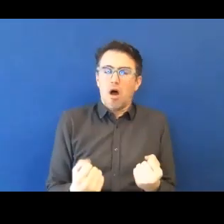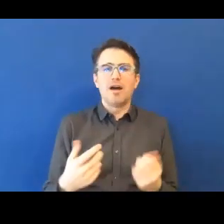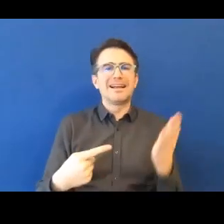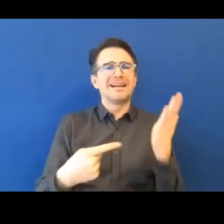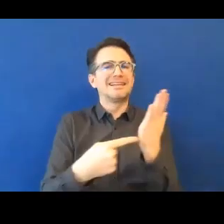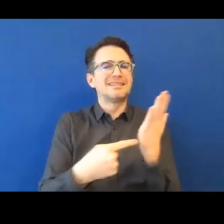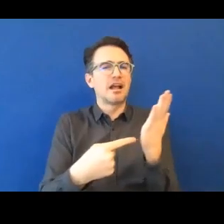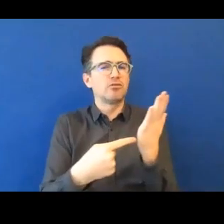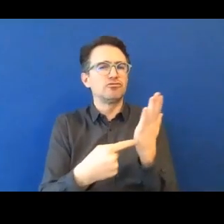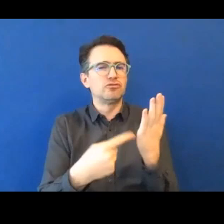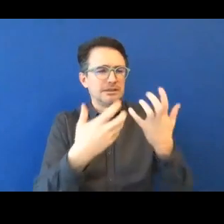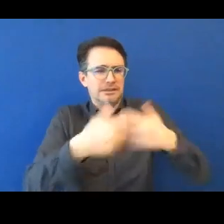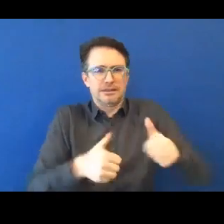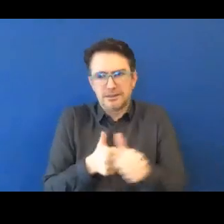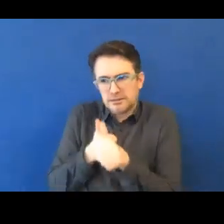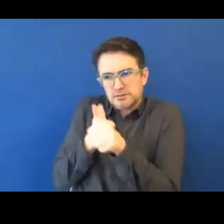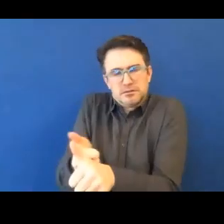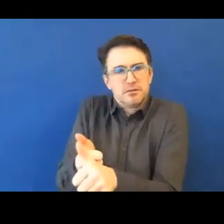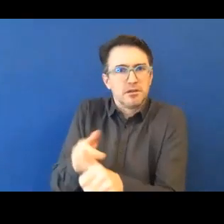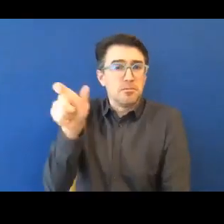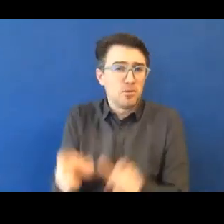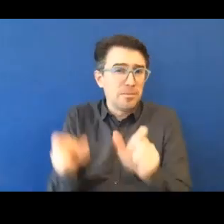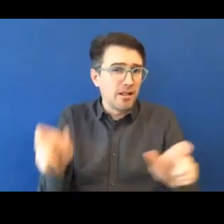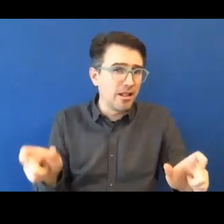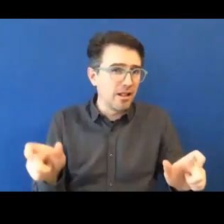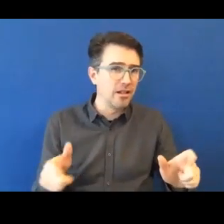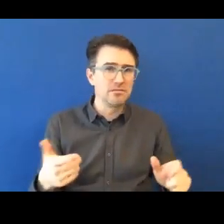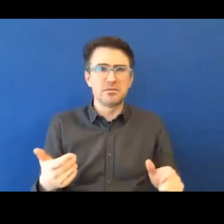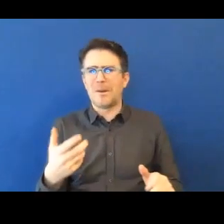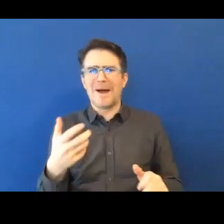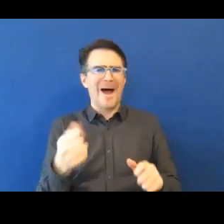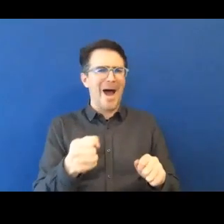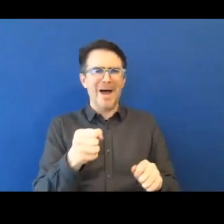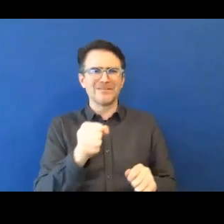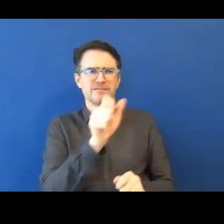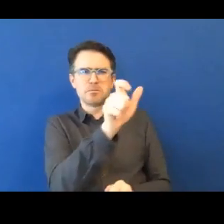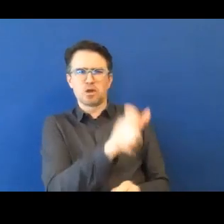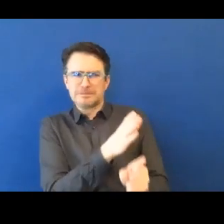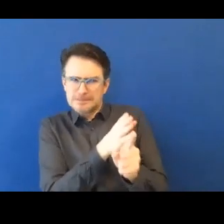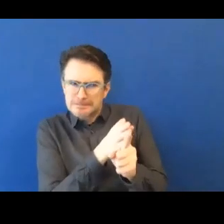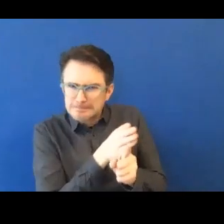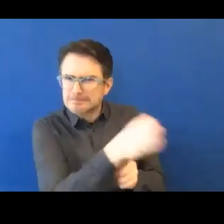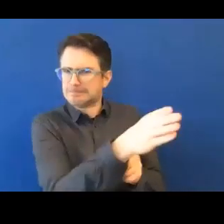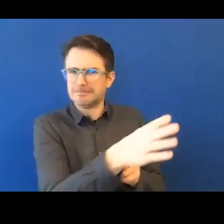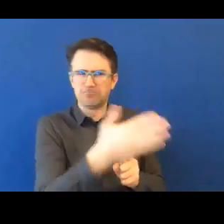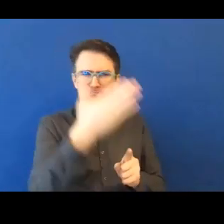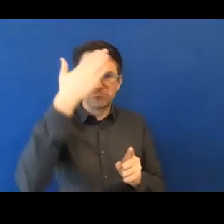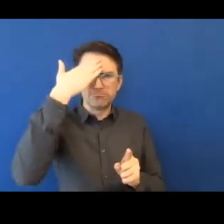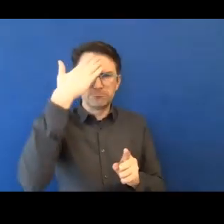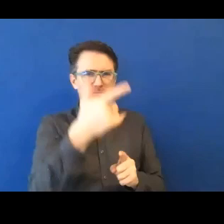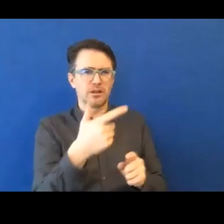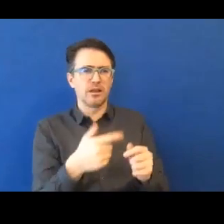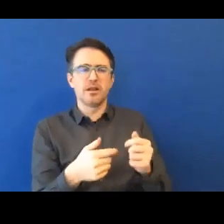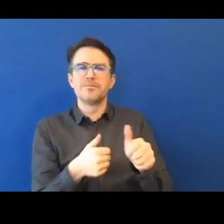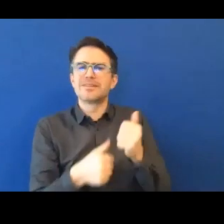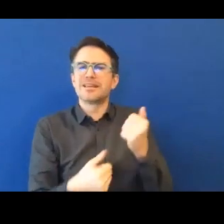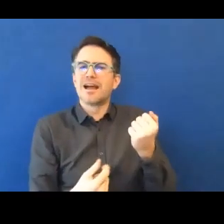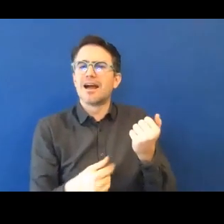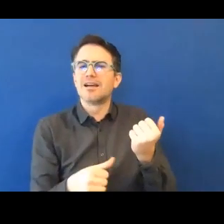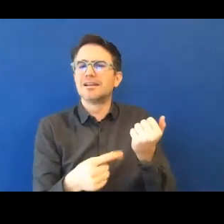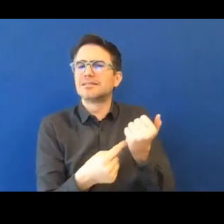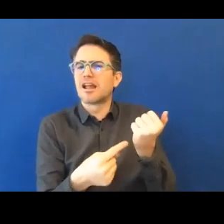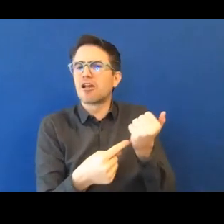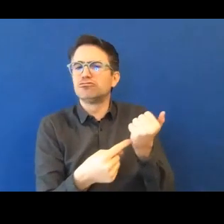don't necessarily have to give them to a person to fix that person one person at a time, but we're going to kind of start baking them in.